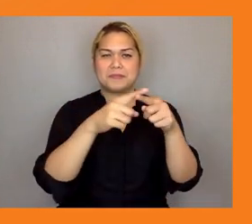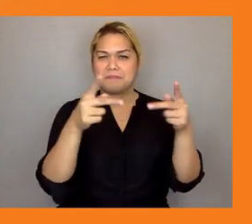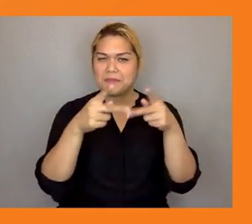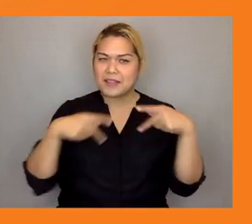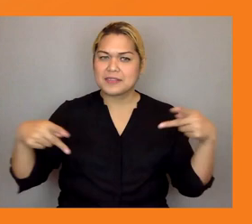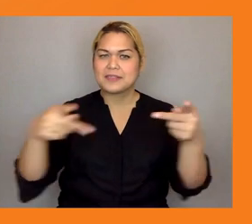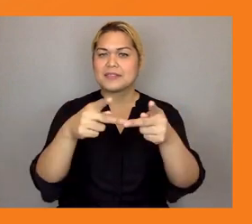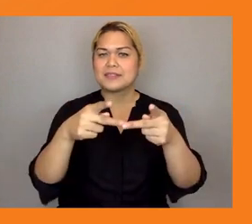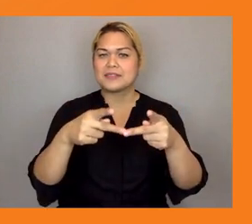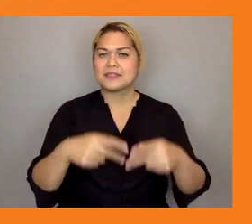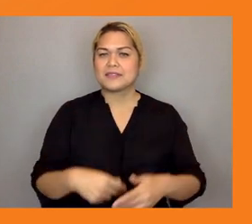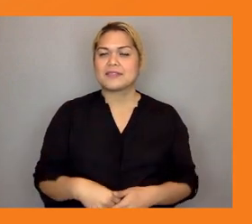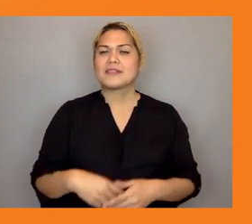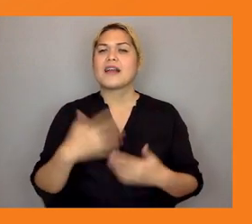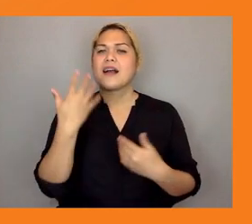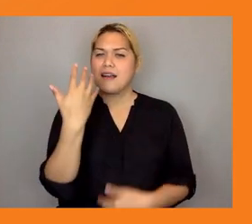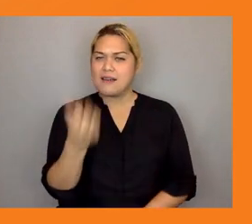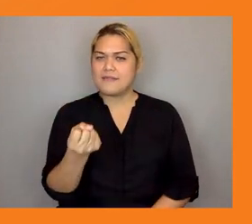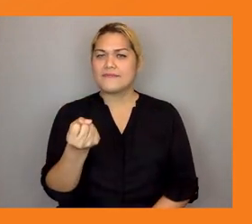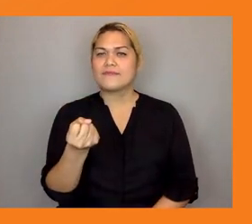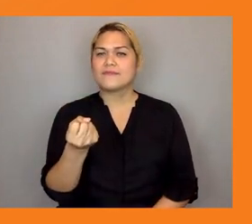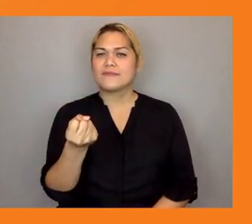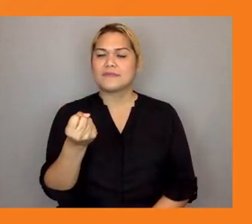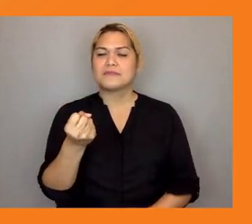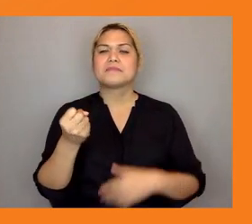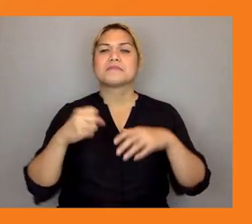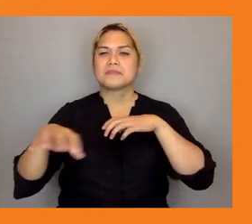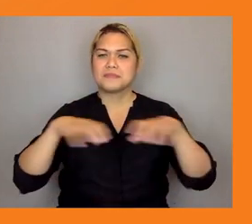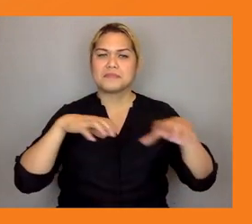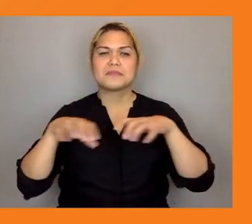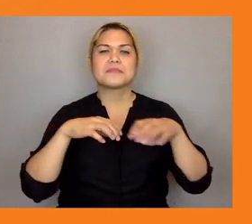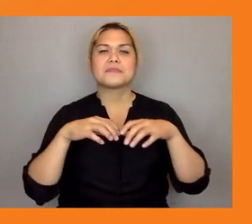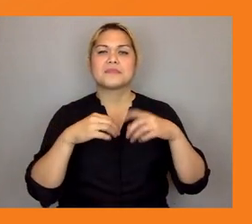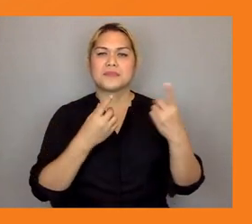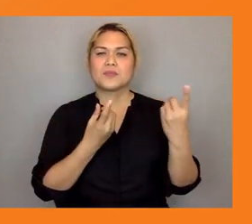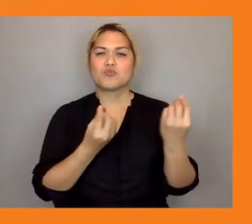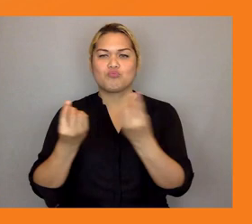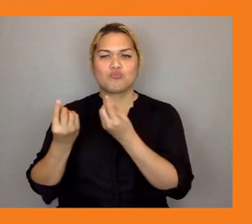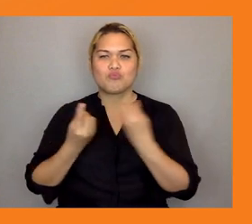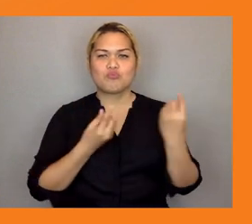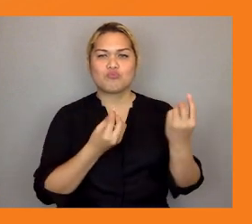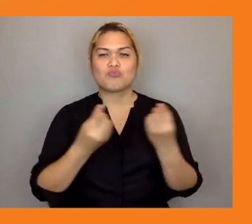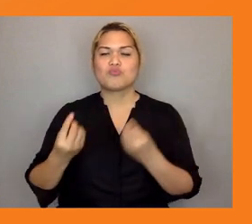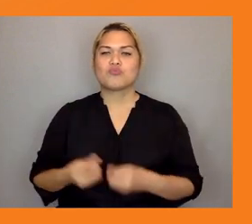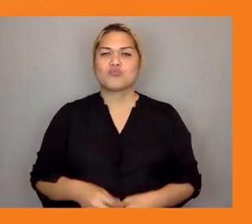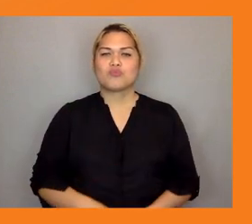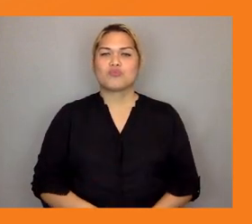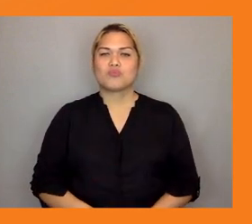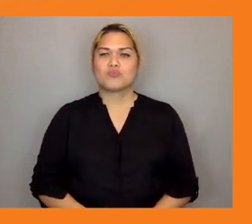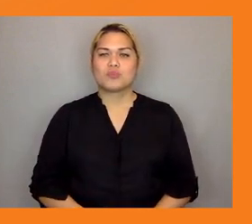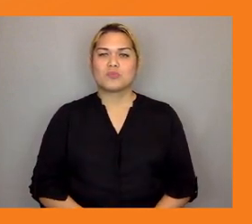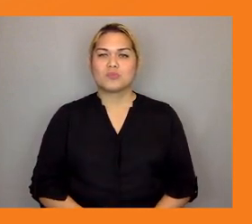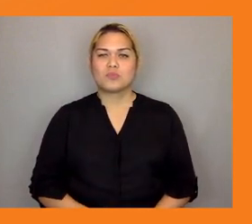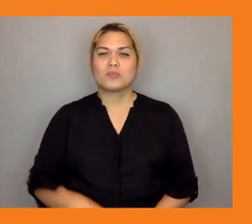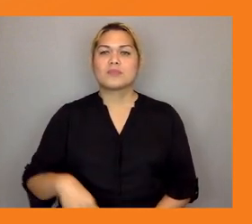uh activities that we are doing uh including the first one uh is that how the young people can involve in